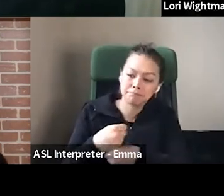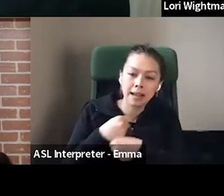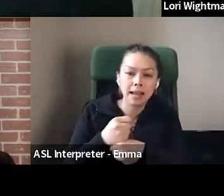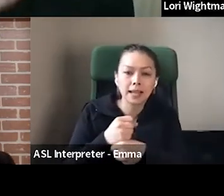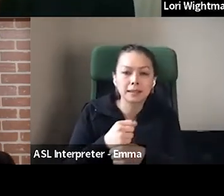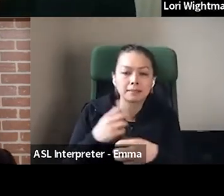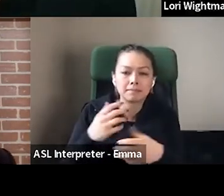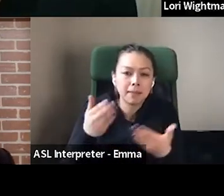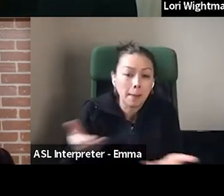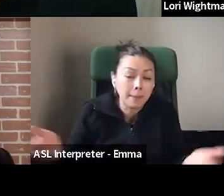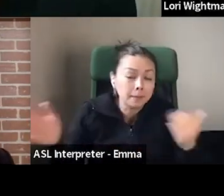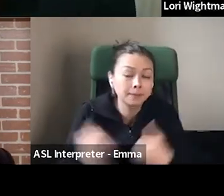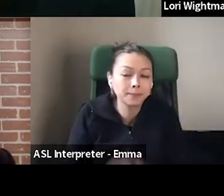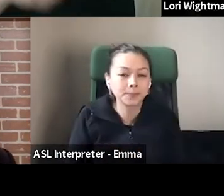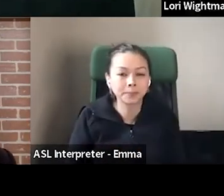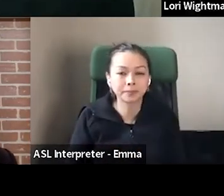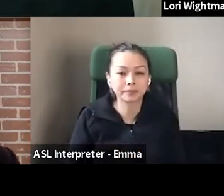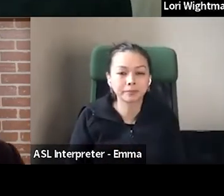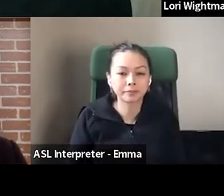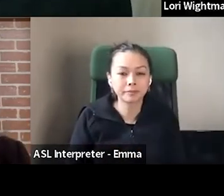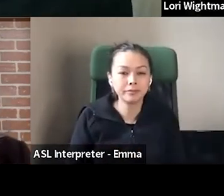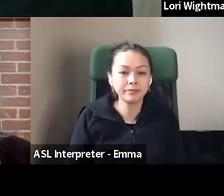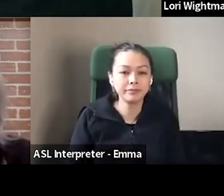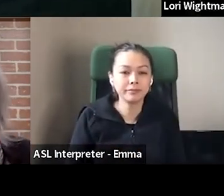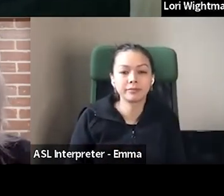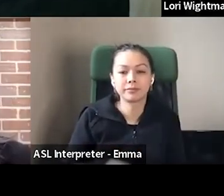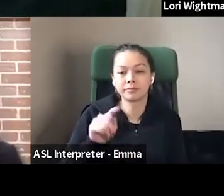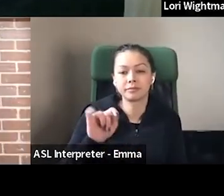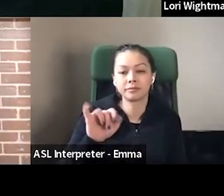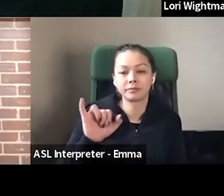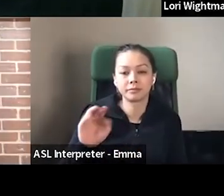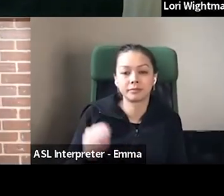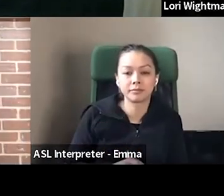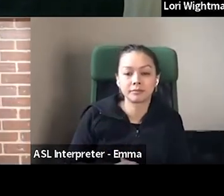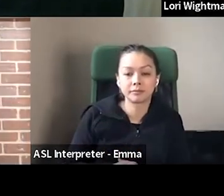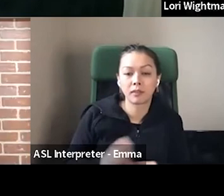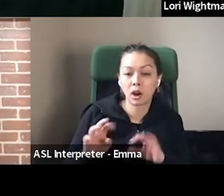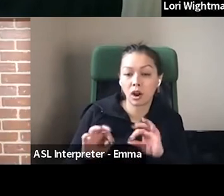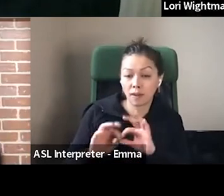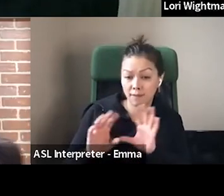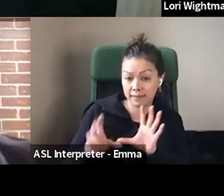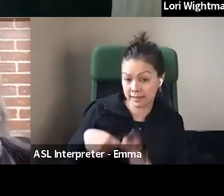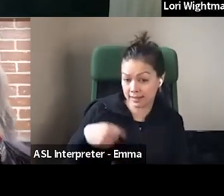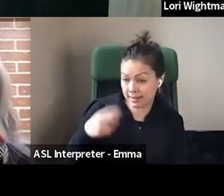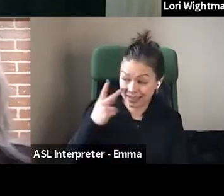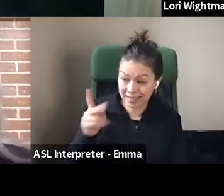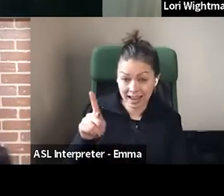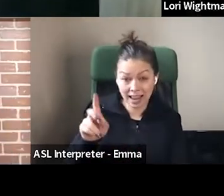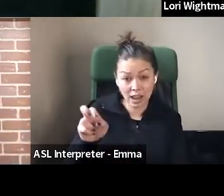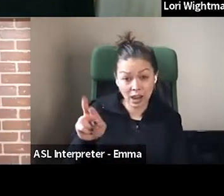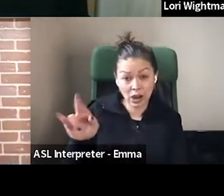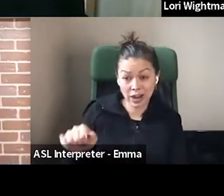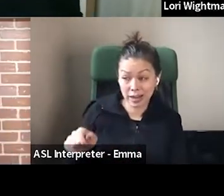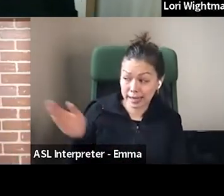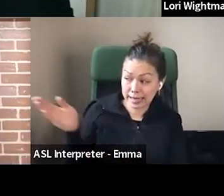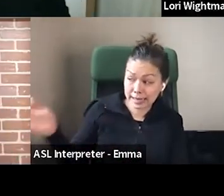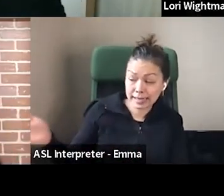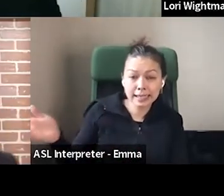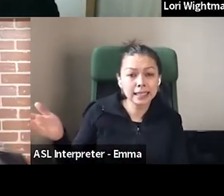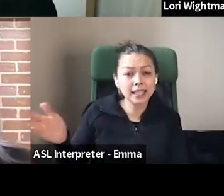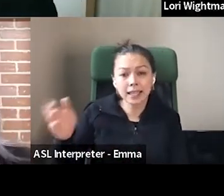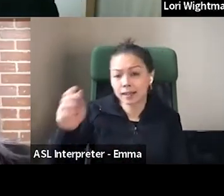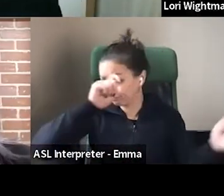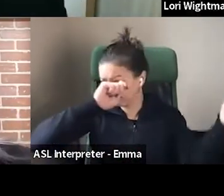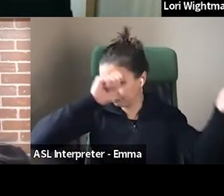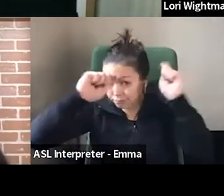Carrie just demonstrated the versatility of a bookseller in zoom meeting, selling books. It's all happening.